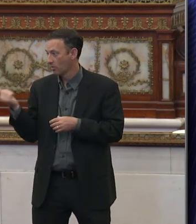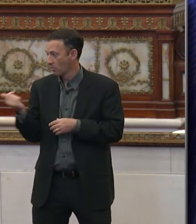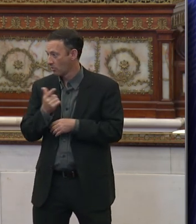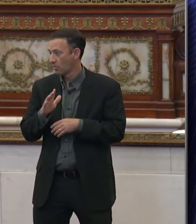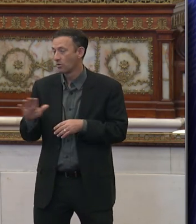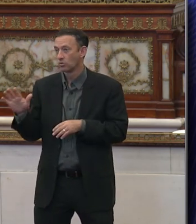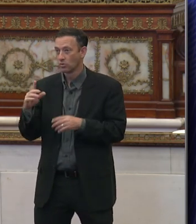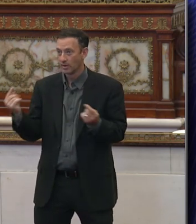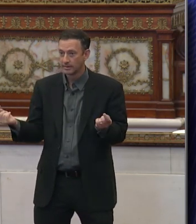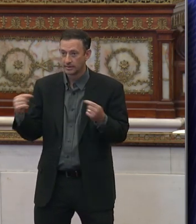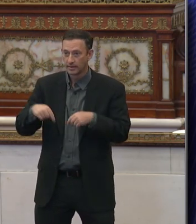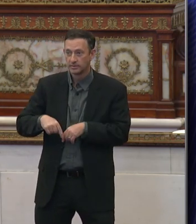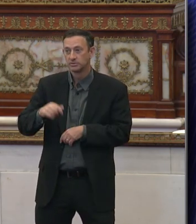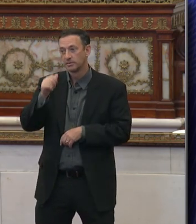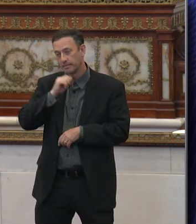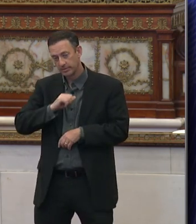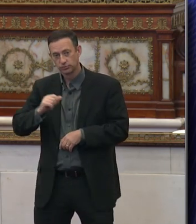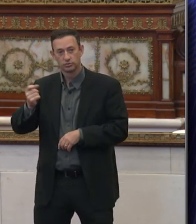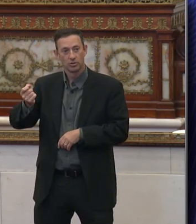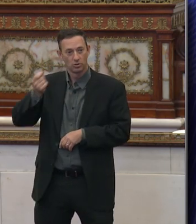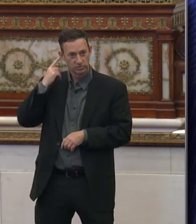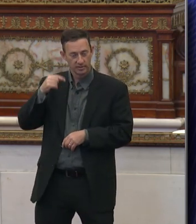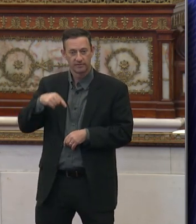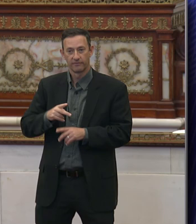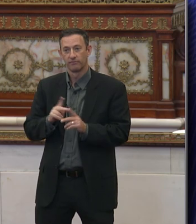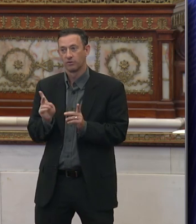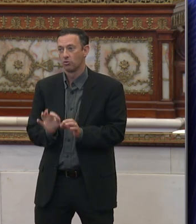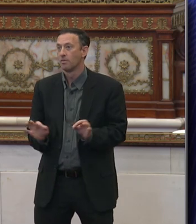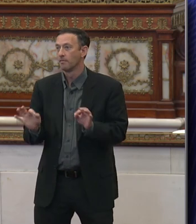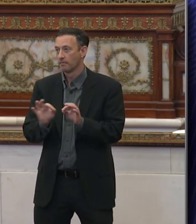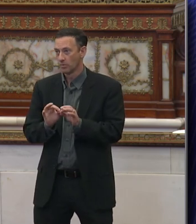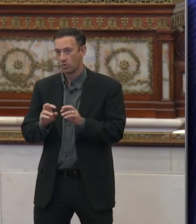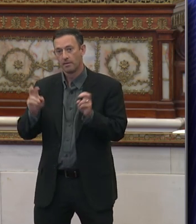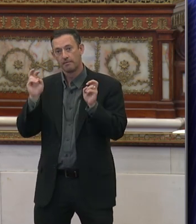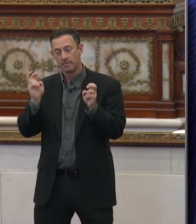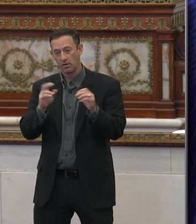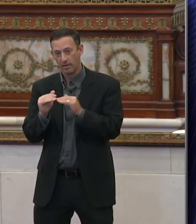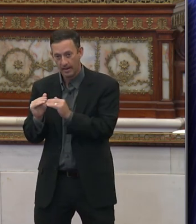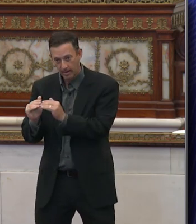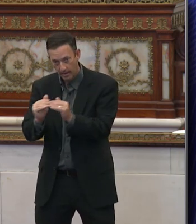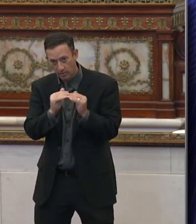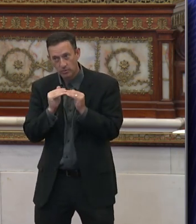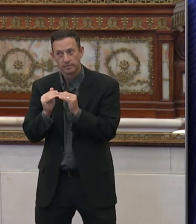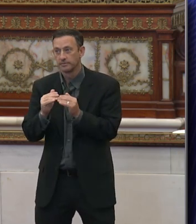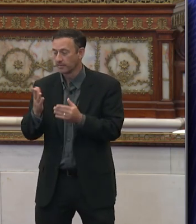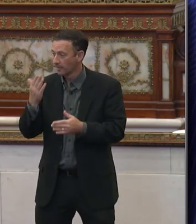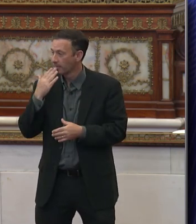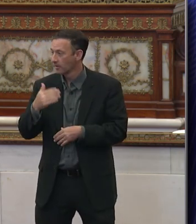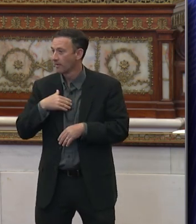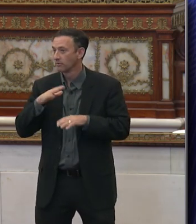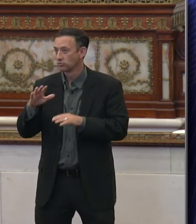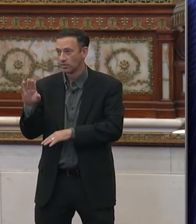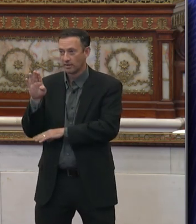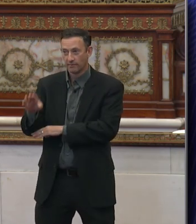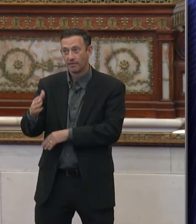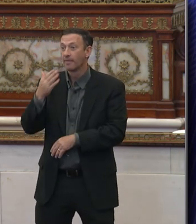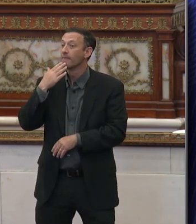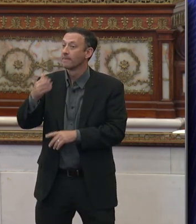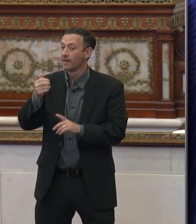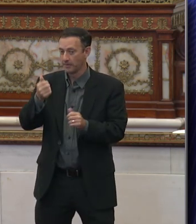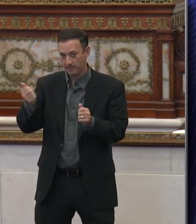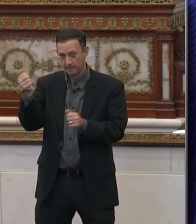your attendance and your patience and your understanding in this very important matter of equity and fairness. Thank you. Have a great day. Madam Chair.